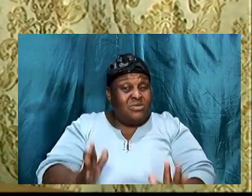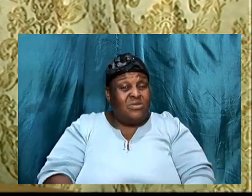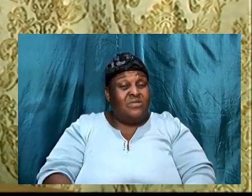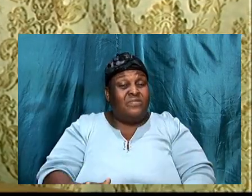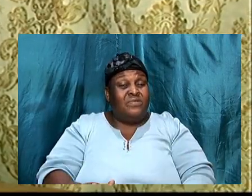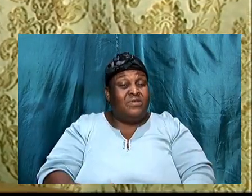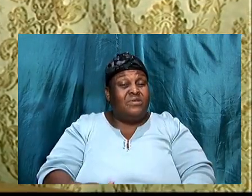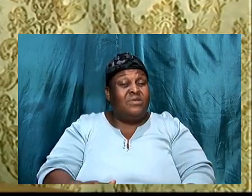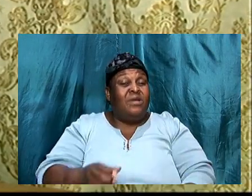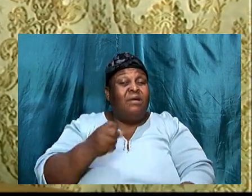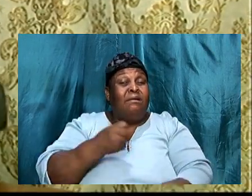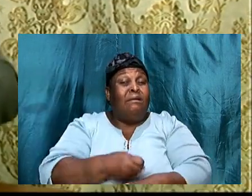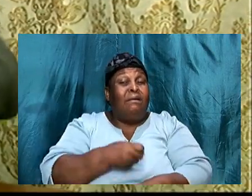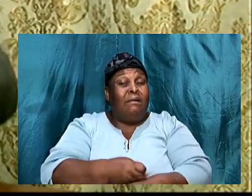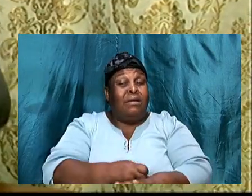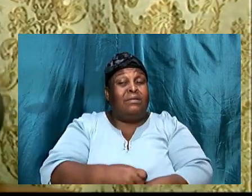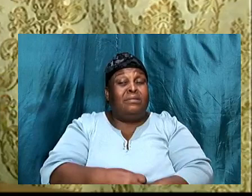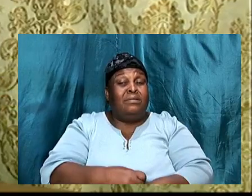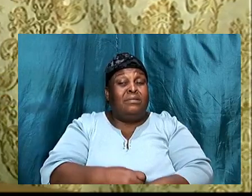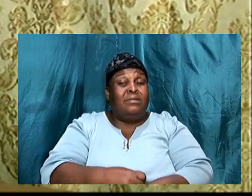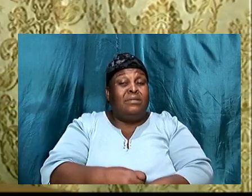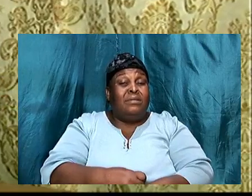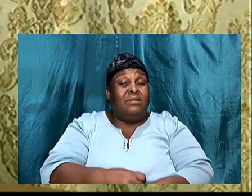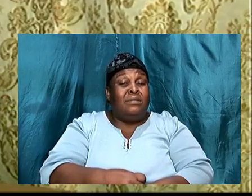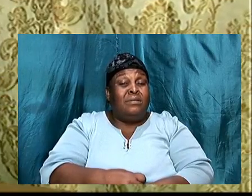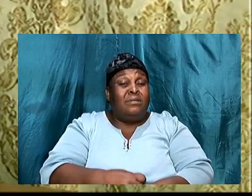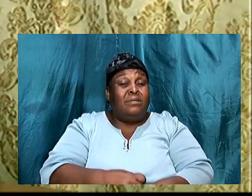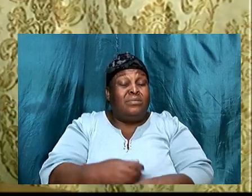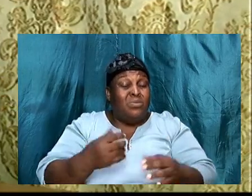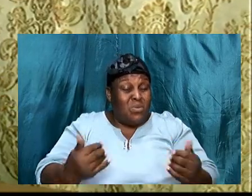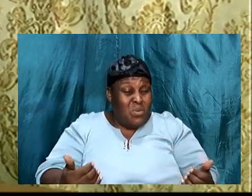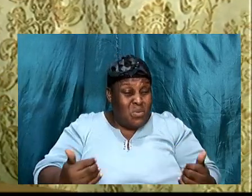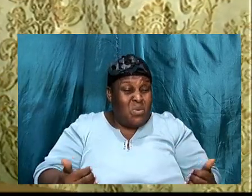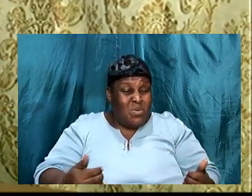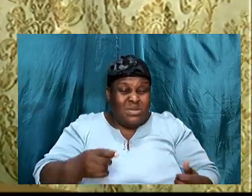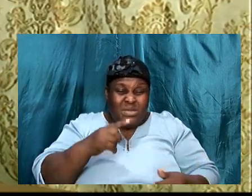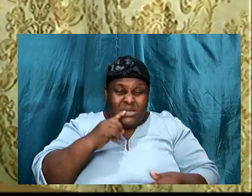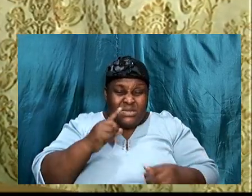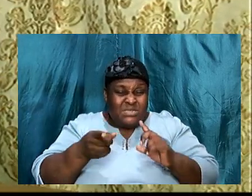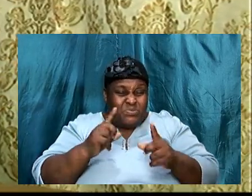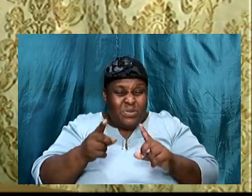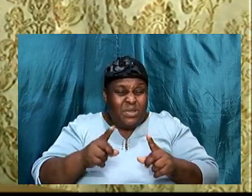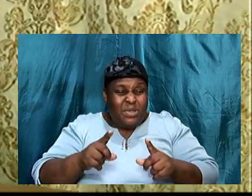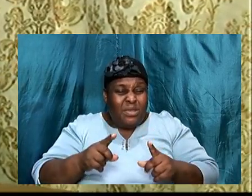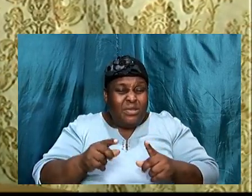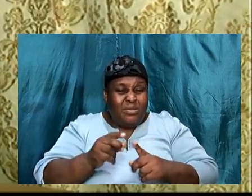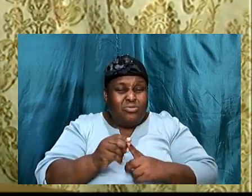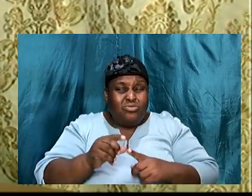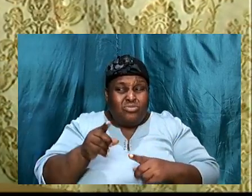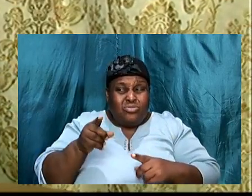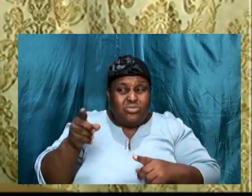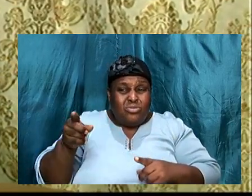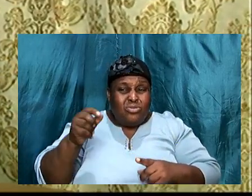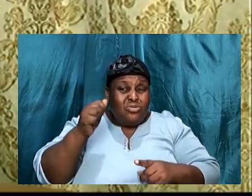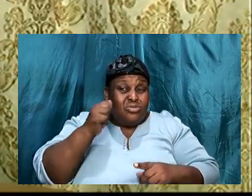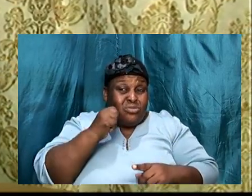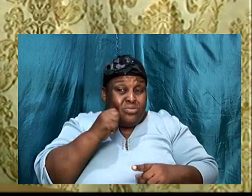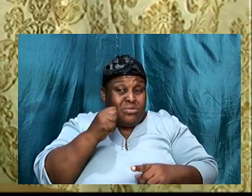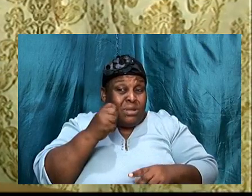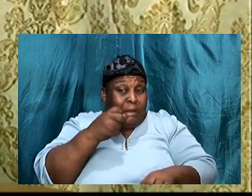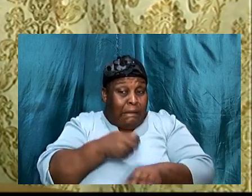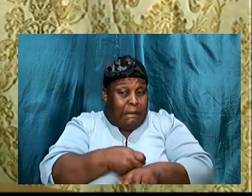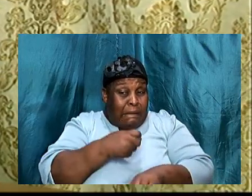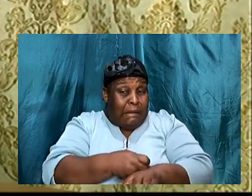oh glory, because of this, she now deal with her, harshly, probably the maid, didn't even know, this side of Sarah before,